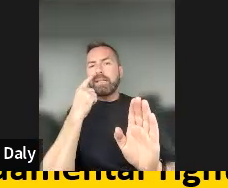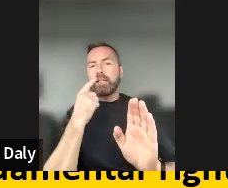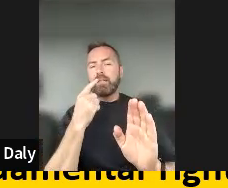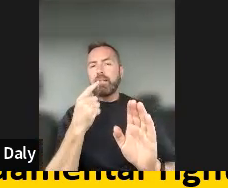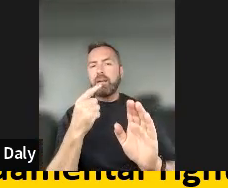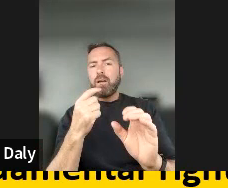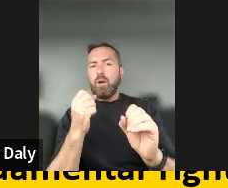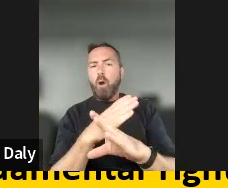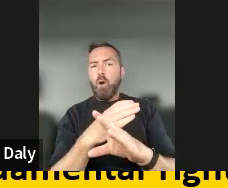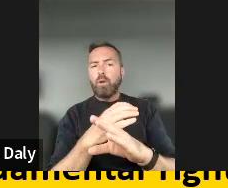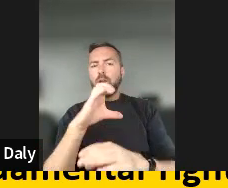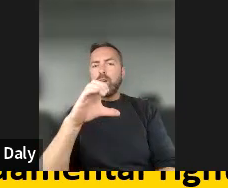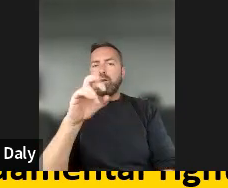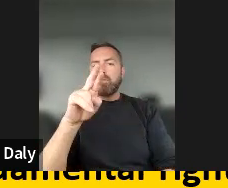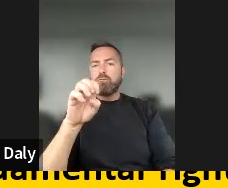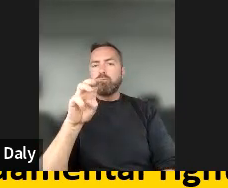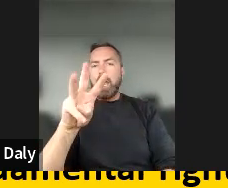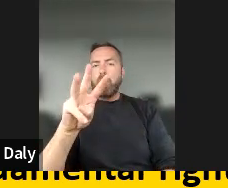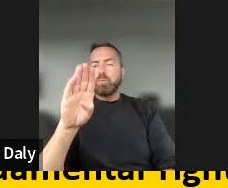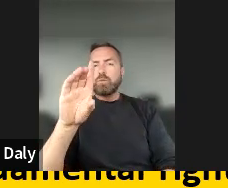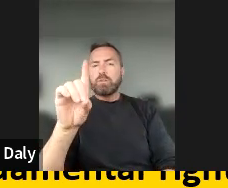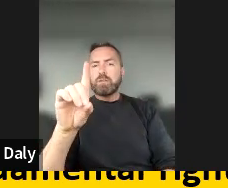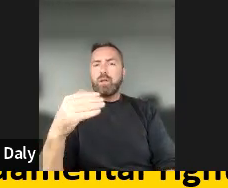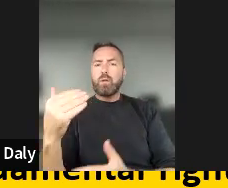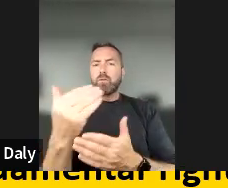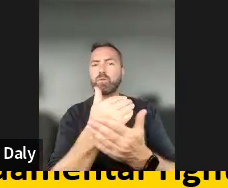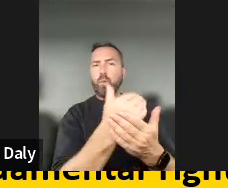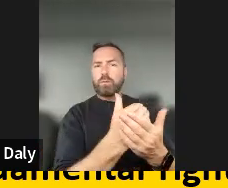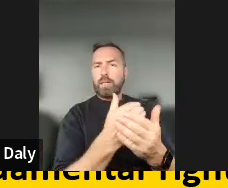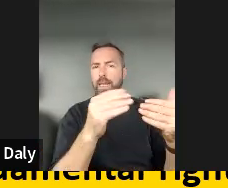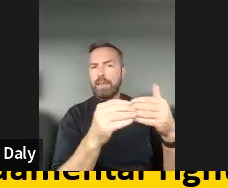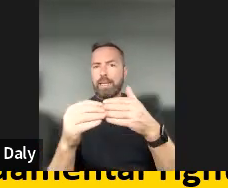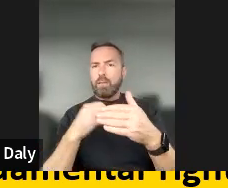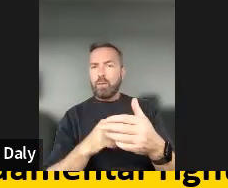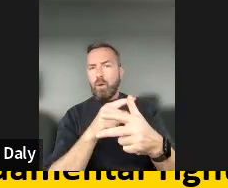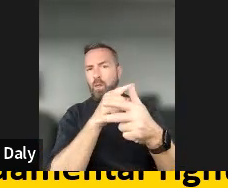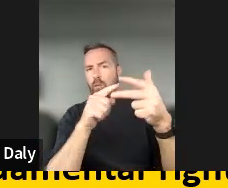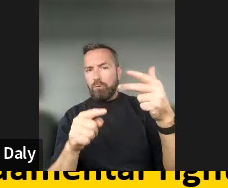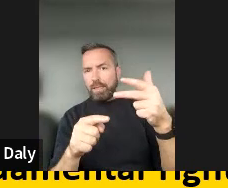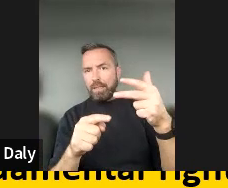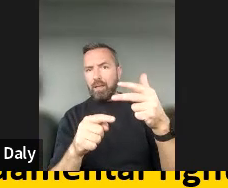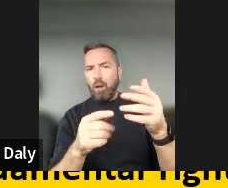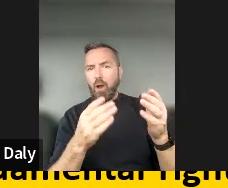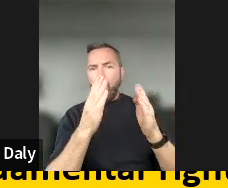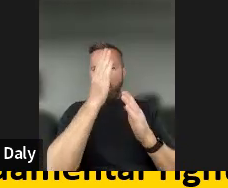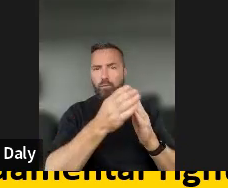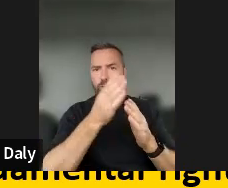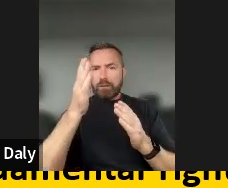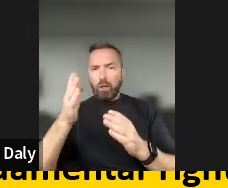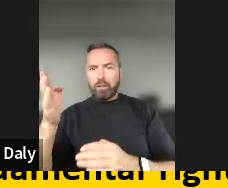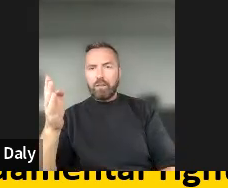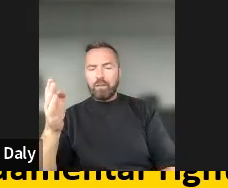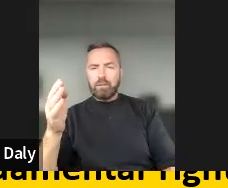leads to the fact that these three challenges are horizontal throughout the five different topics, so we will see them